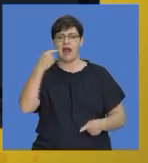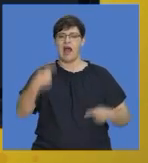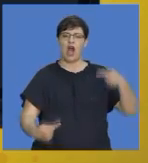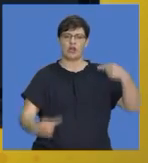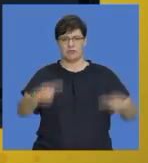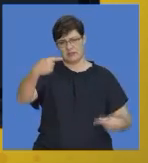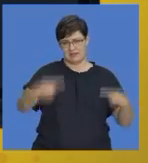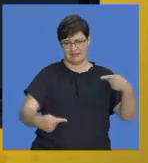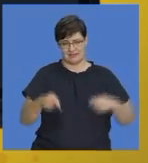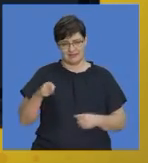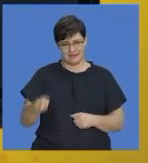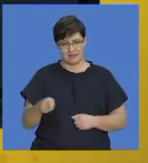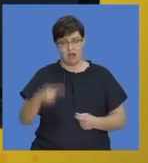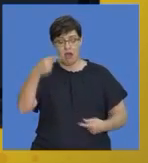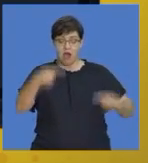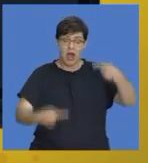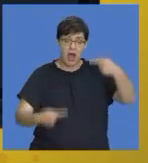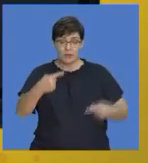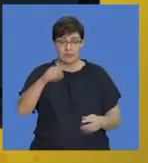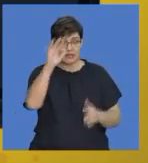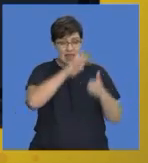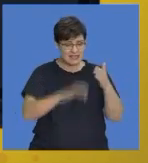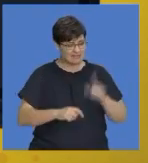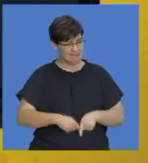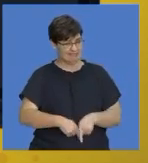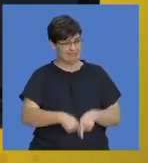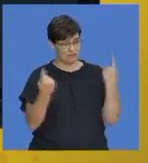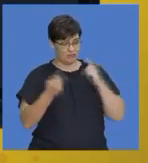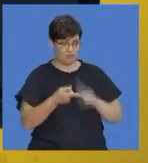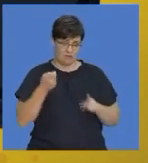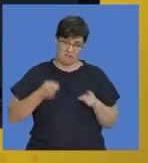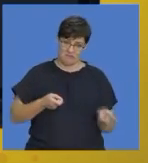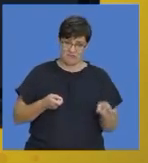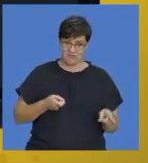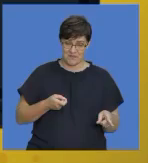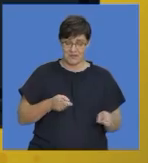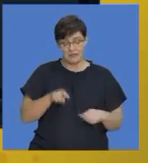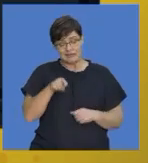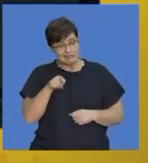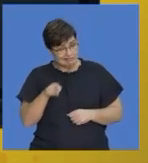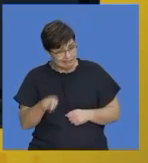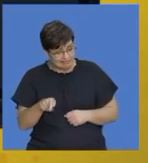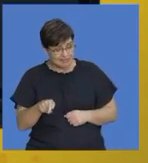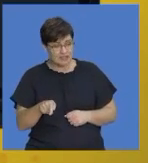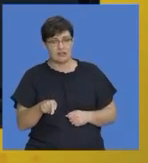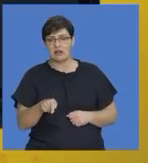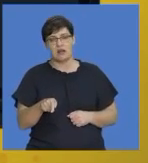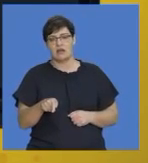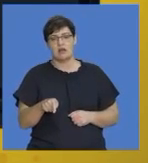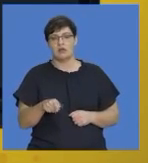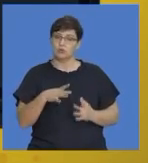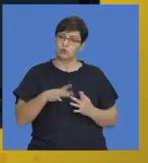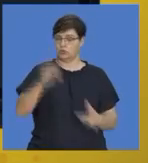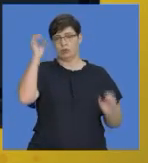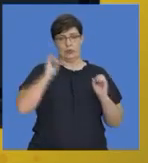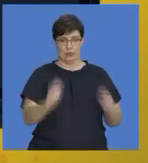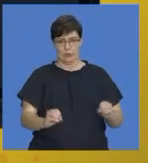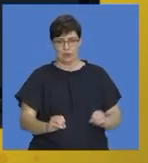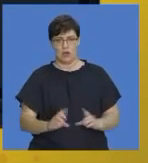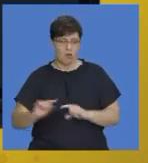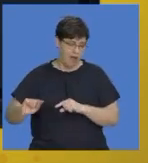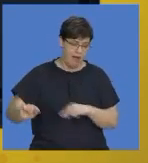argumentative essay is a little bit different from the discursive essay. Here, you do not have a choice. You are arguing either for